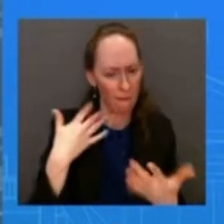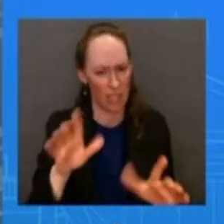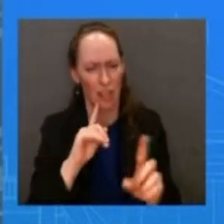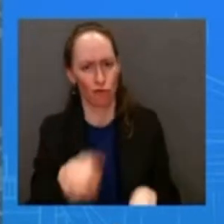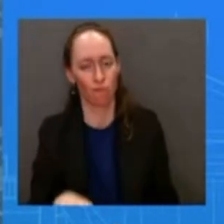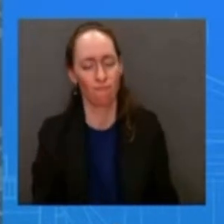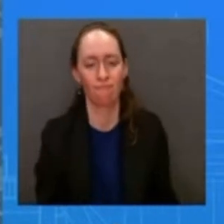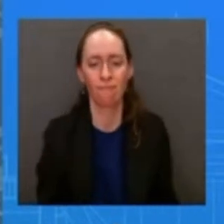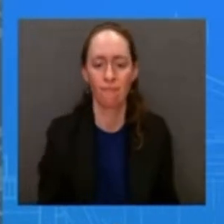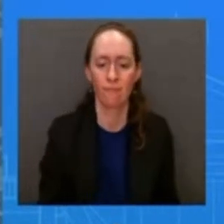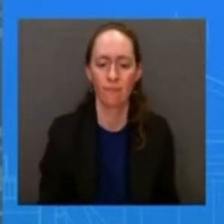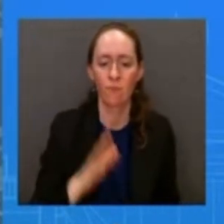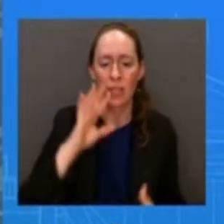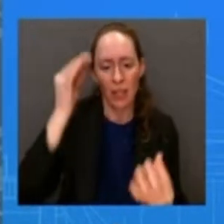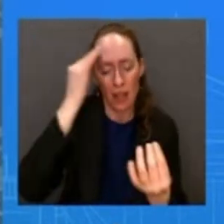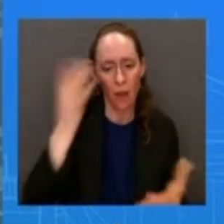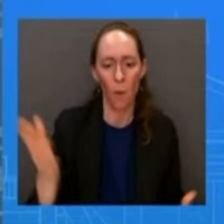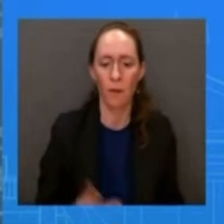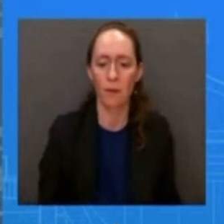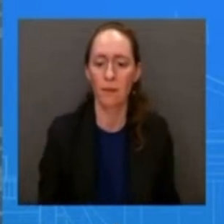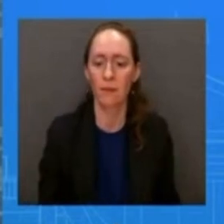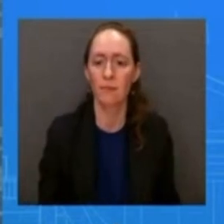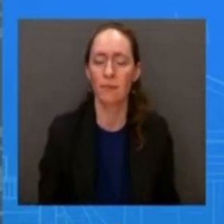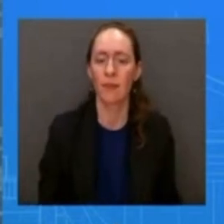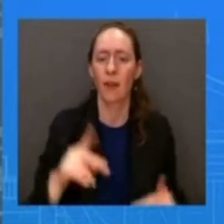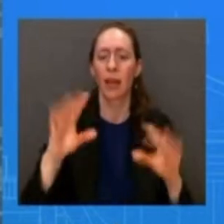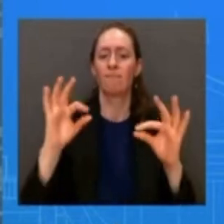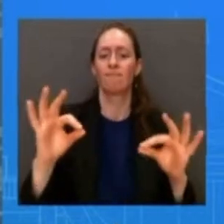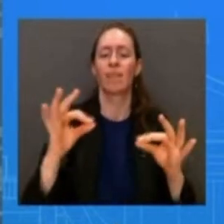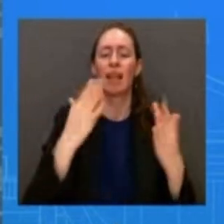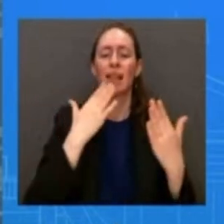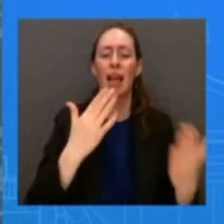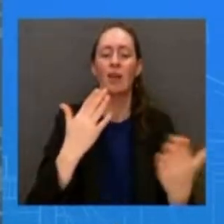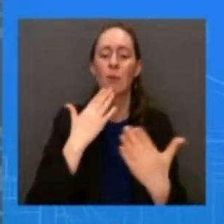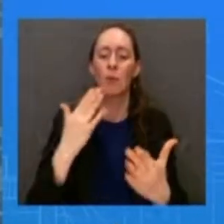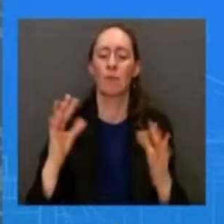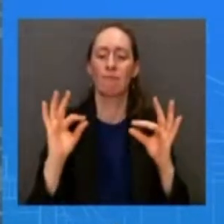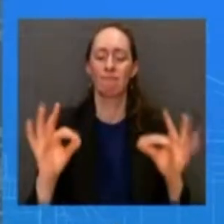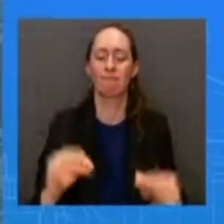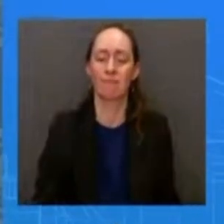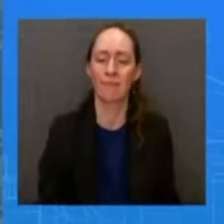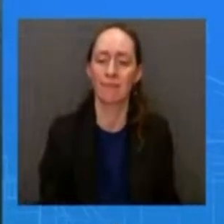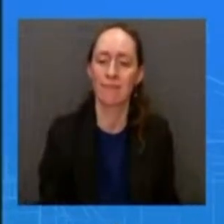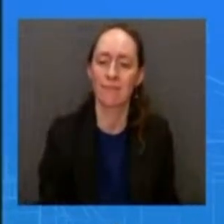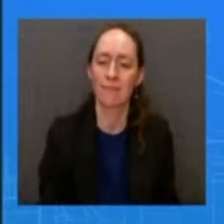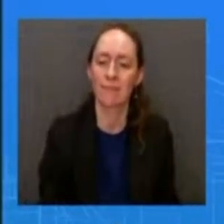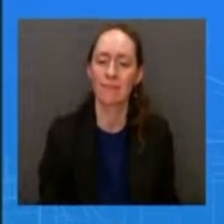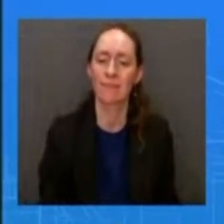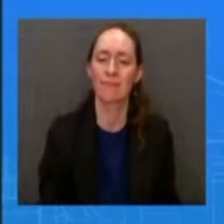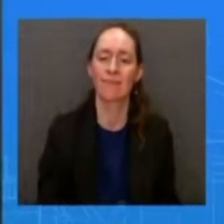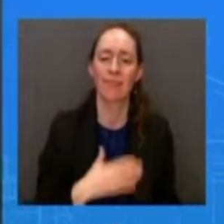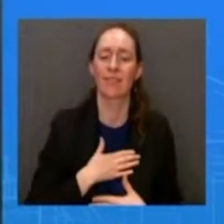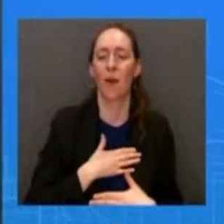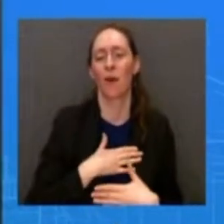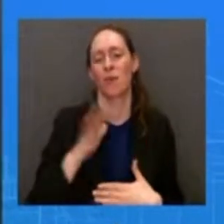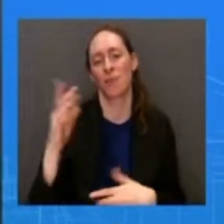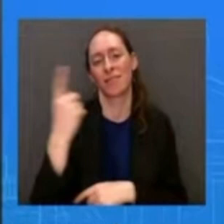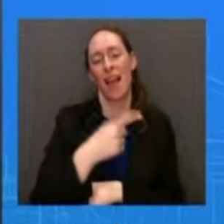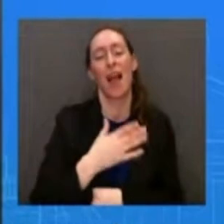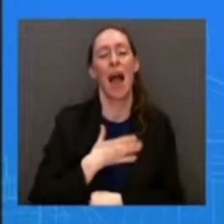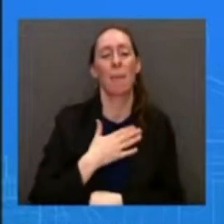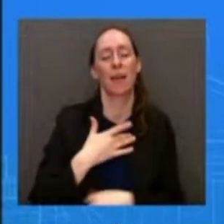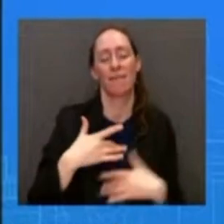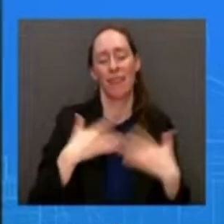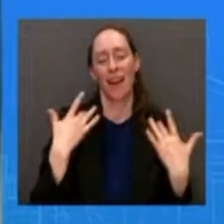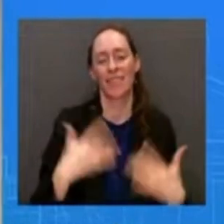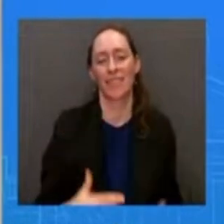in the next day or two okay guys thank you so much thank you all right have a great great day happy valentine's day don't eat too much cooking